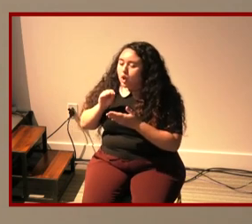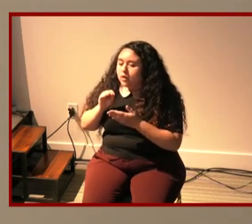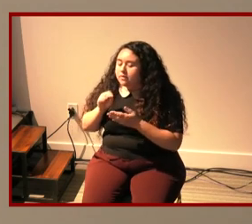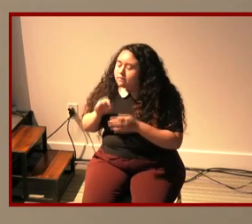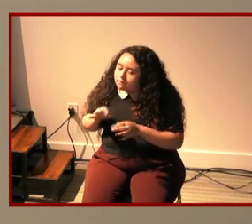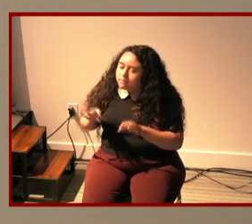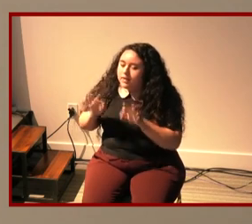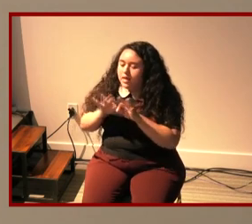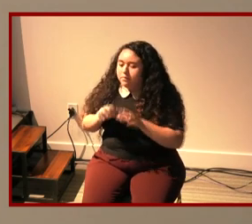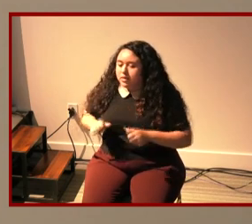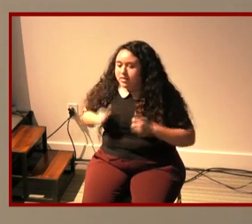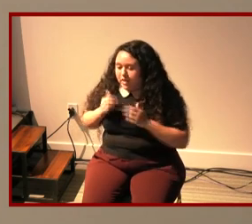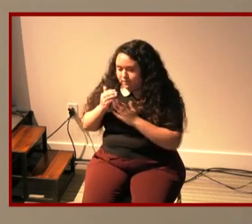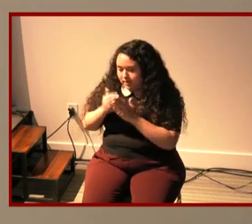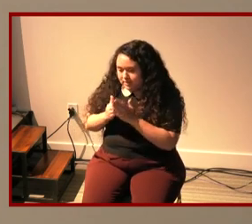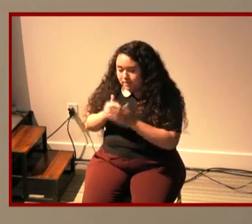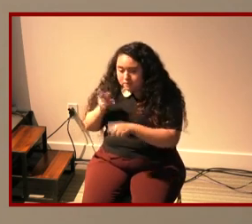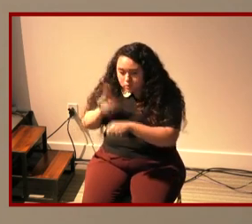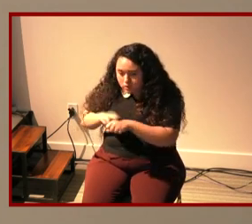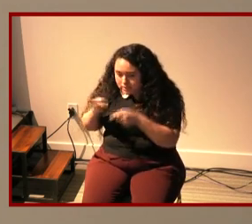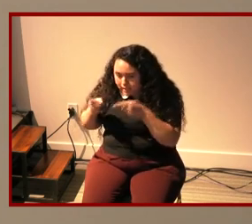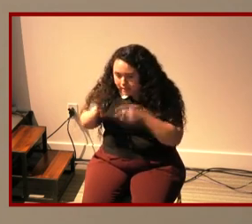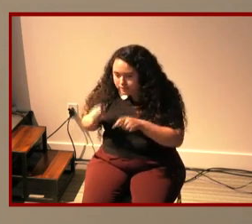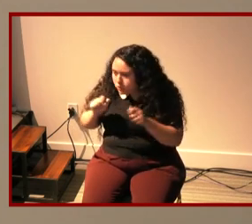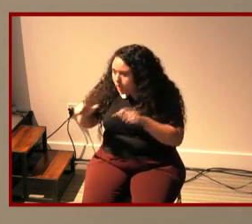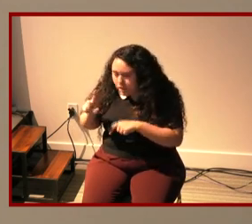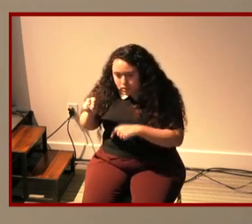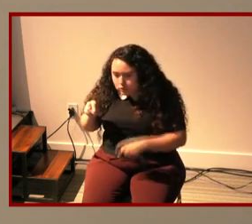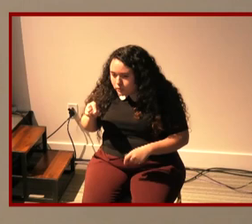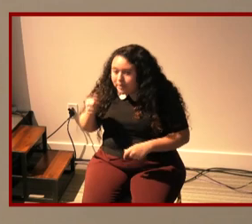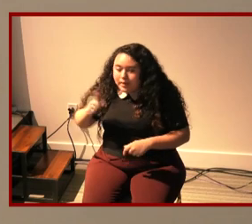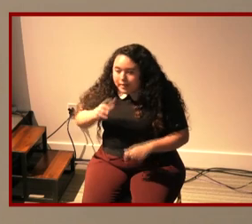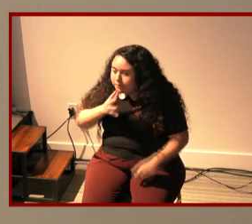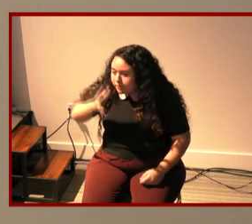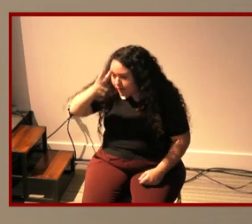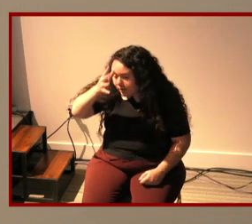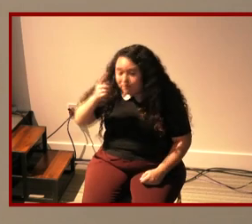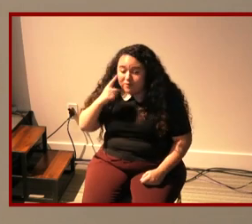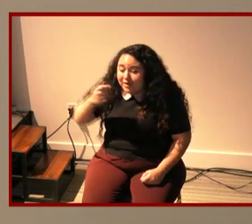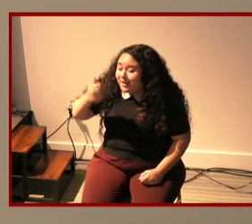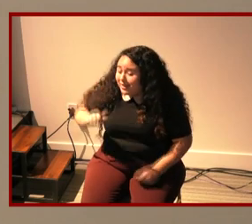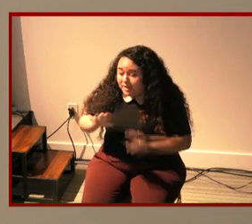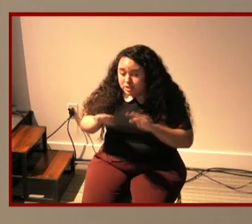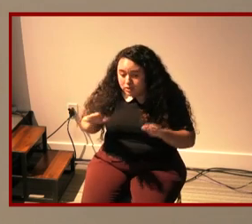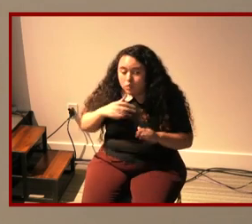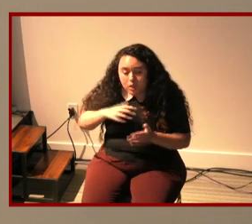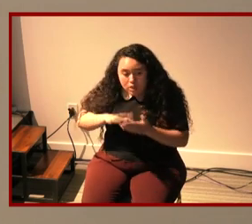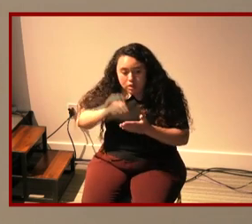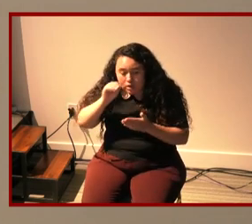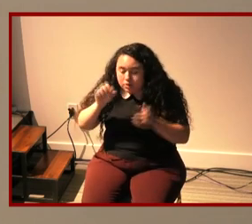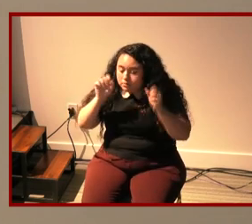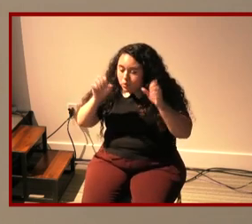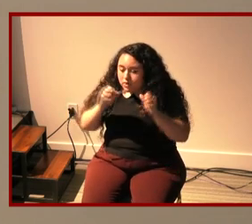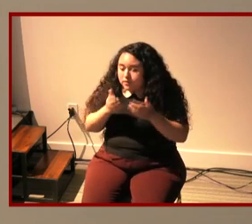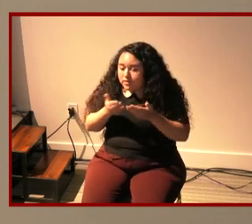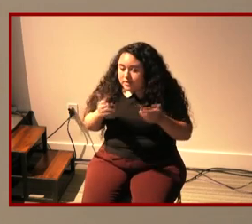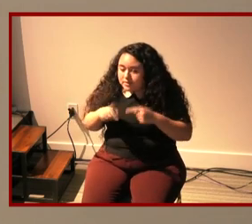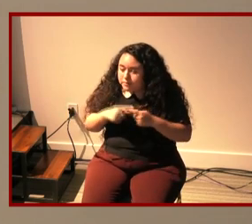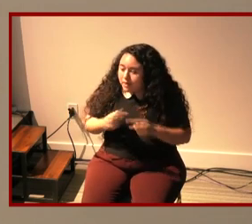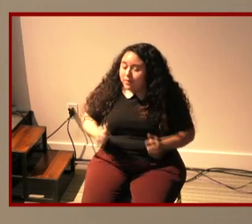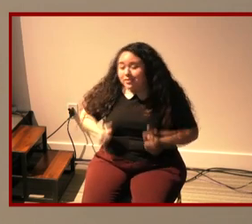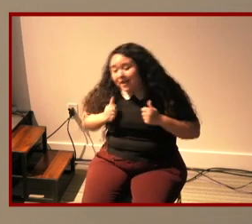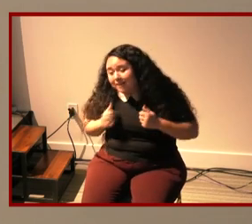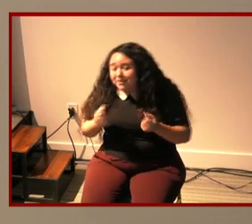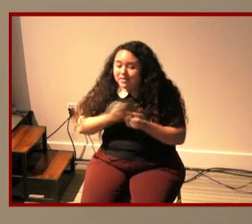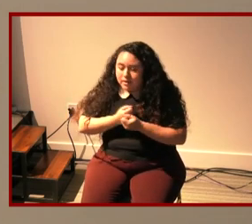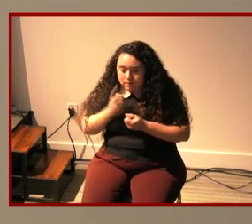lessons and of course they do we all do and any parent of any child learns wonderful things about life and love and all